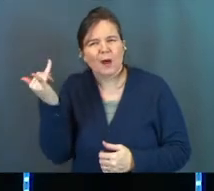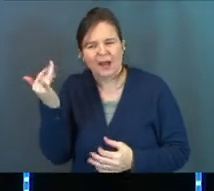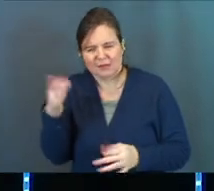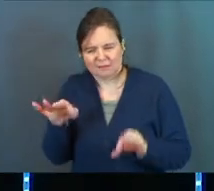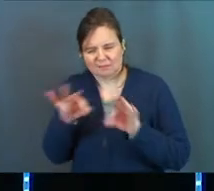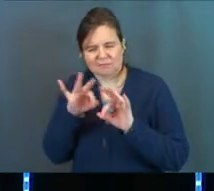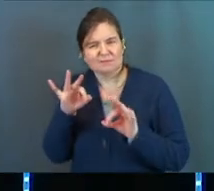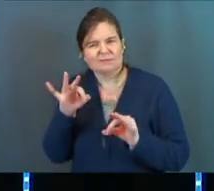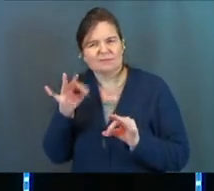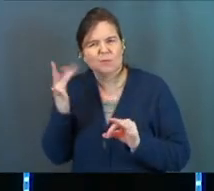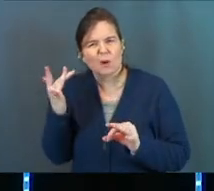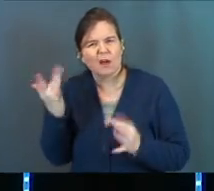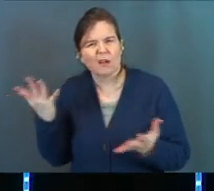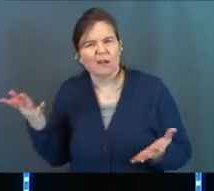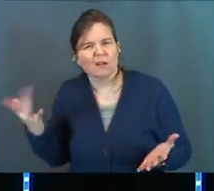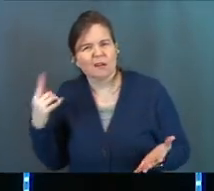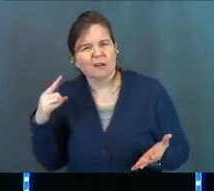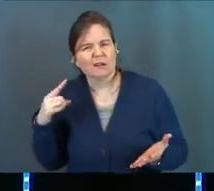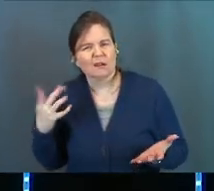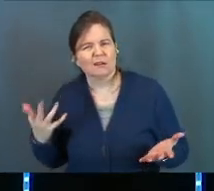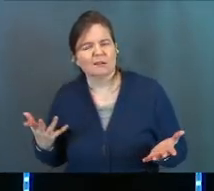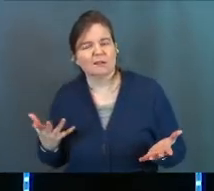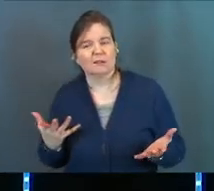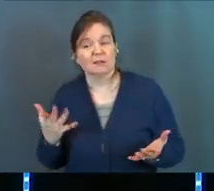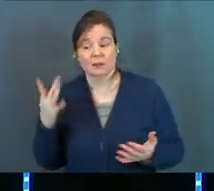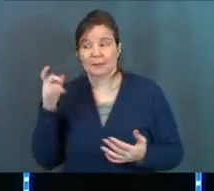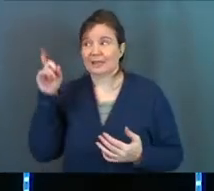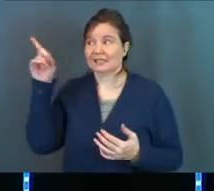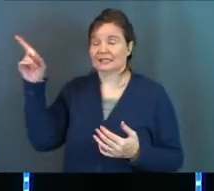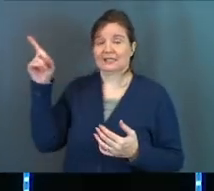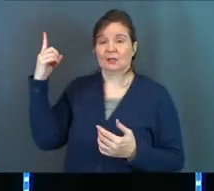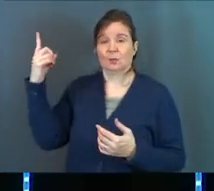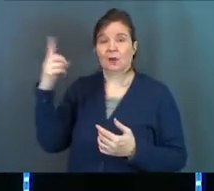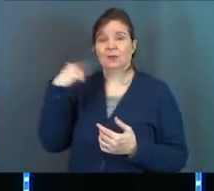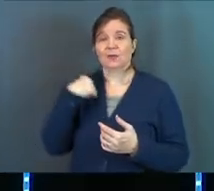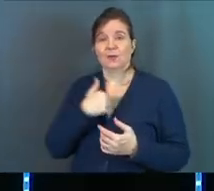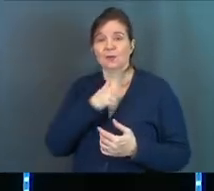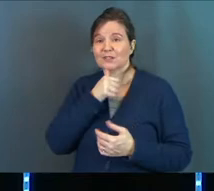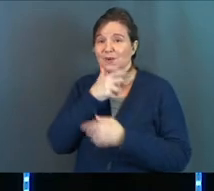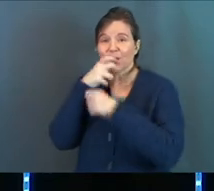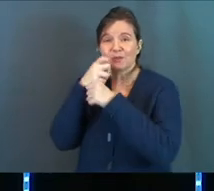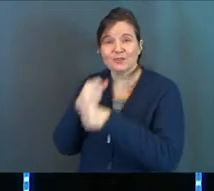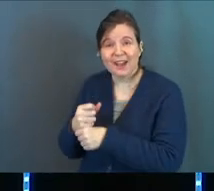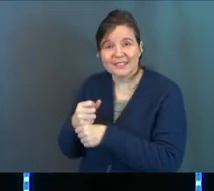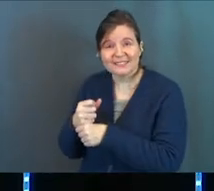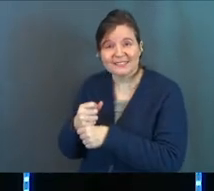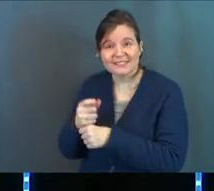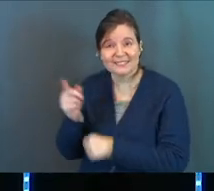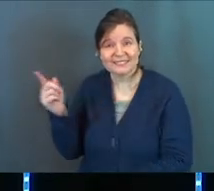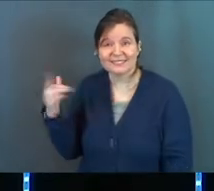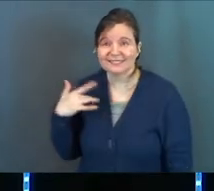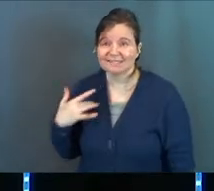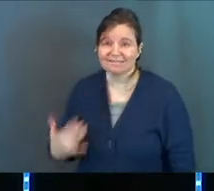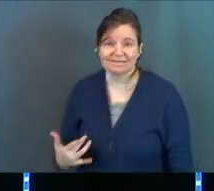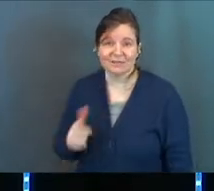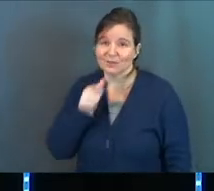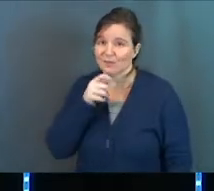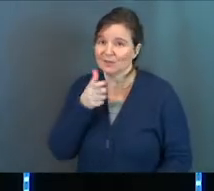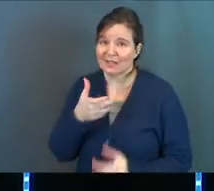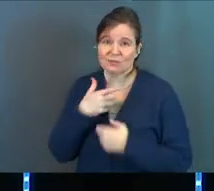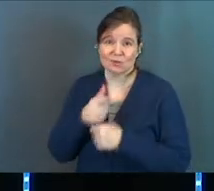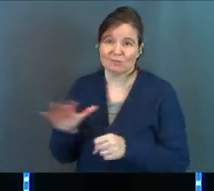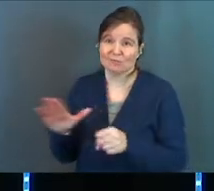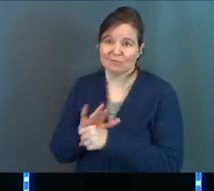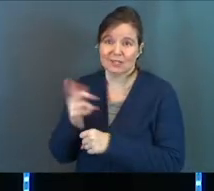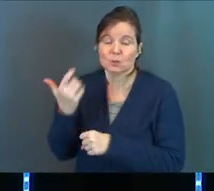does any of that weird stuff matter? Because he's the one we don't trust. And we don't trust him